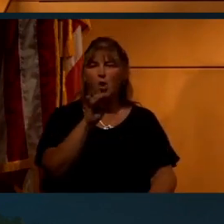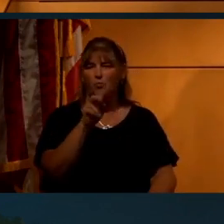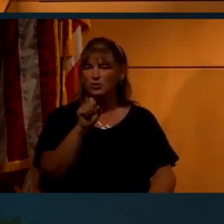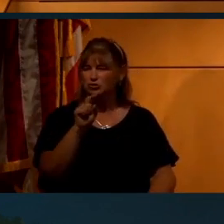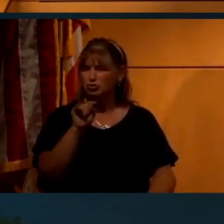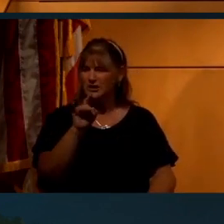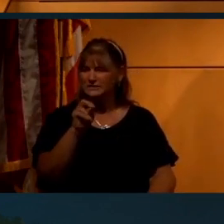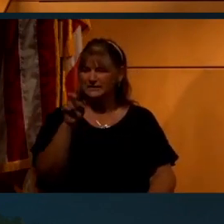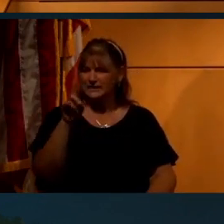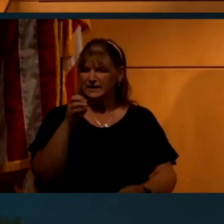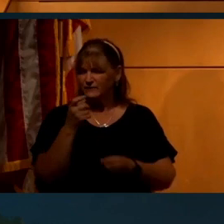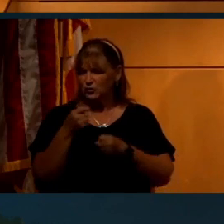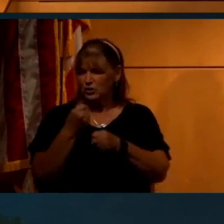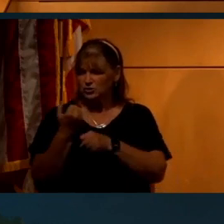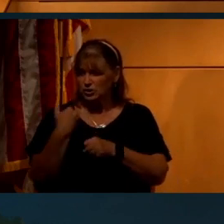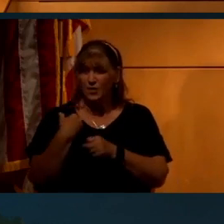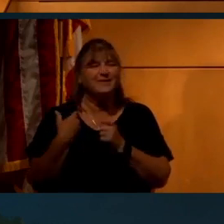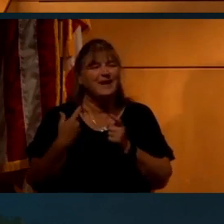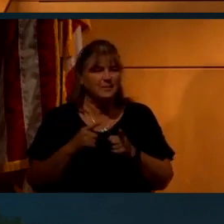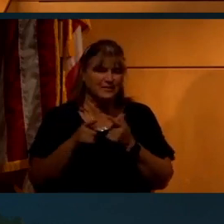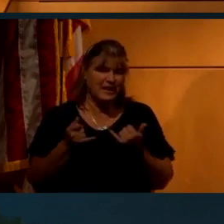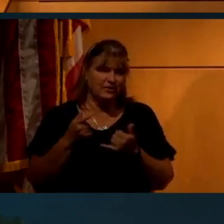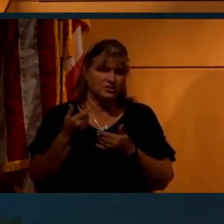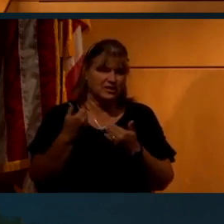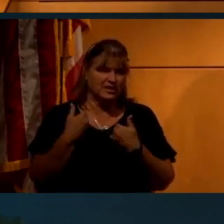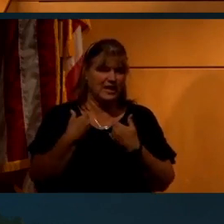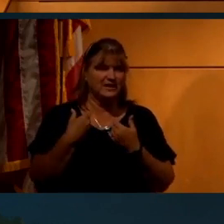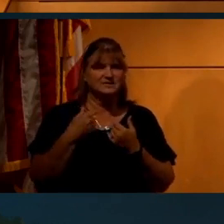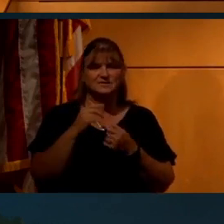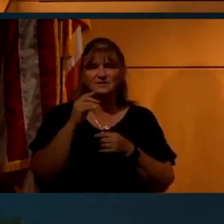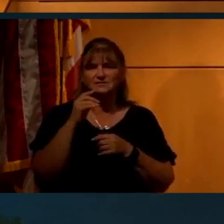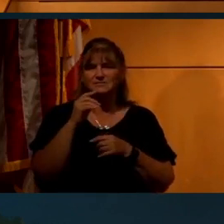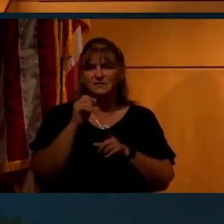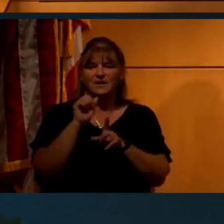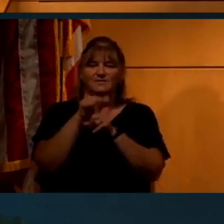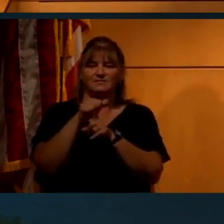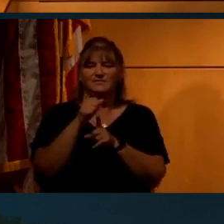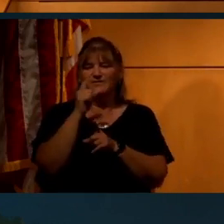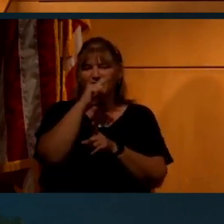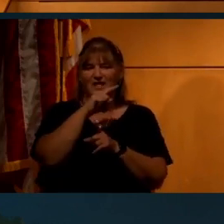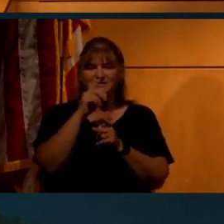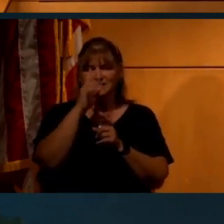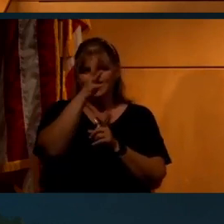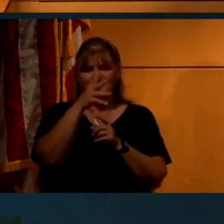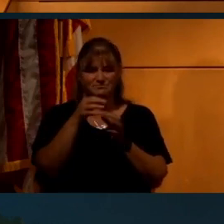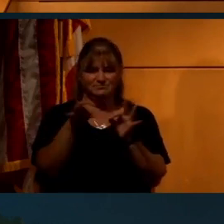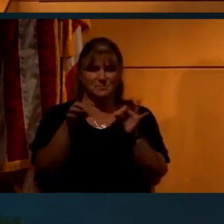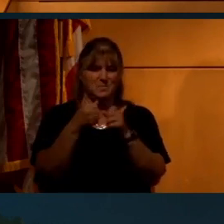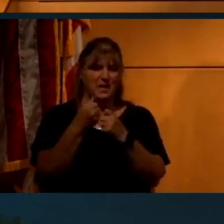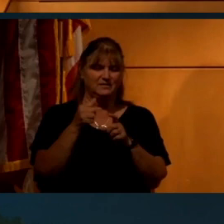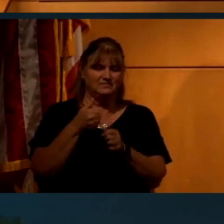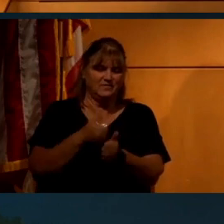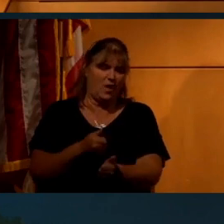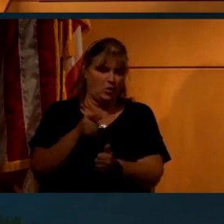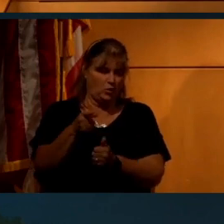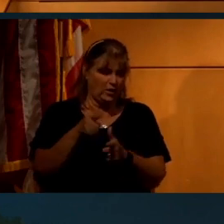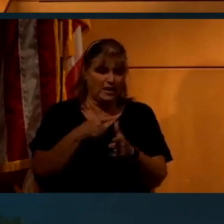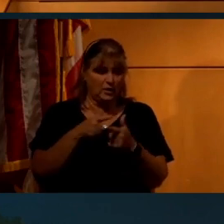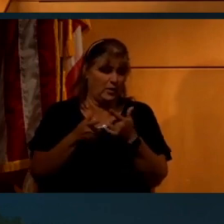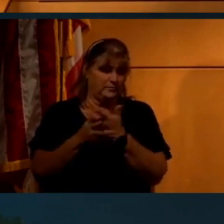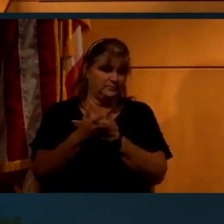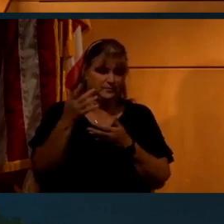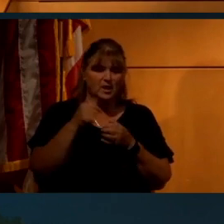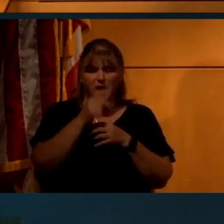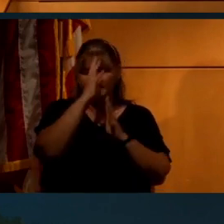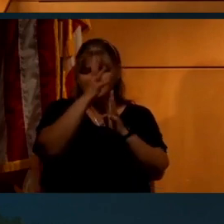did a few years ago. And it turns out that now she has a fallacy named after her. There you go. And you deal with this with conspiracy theories a lot, too.